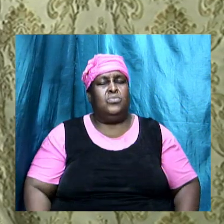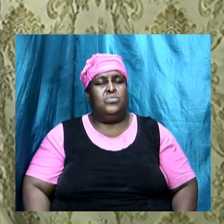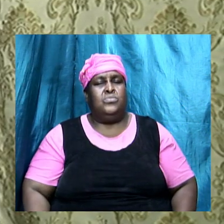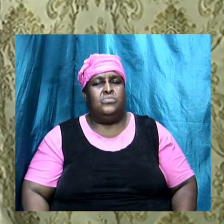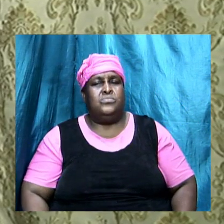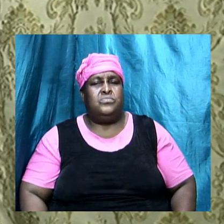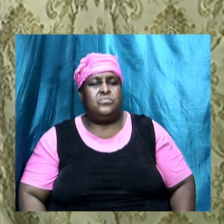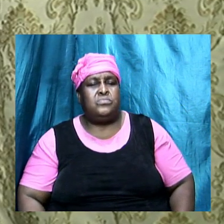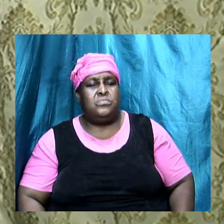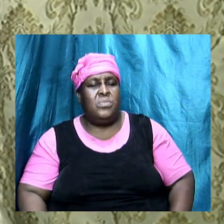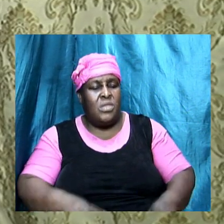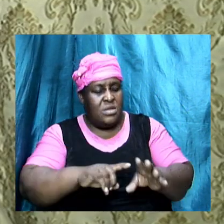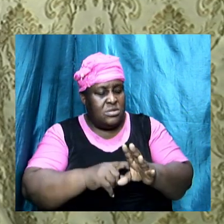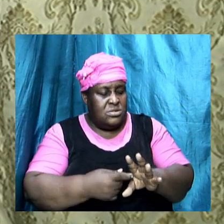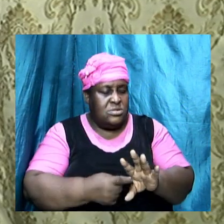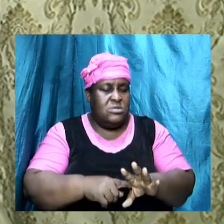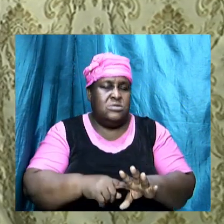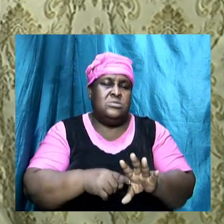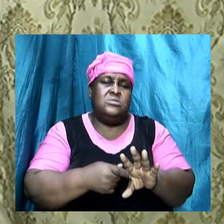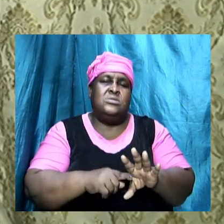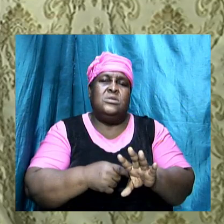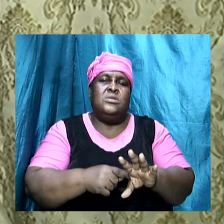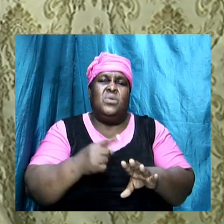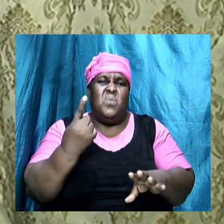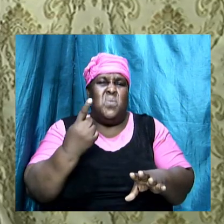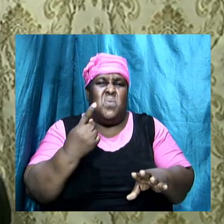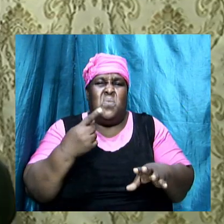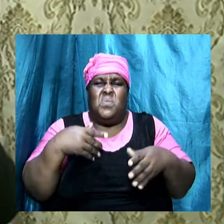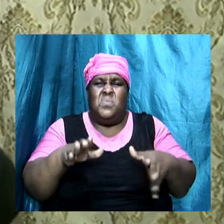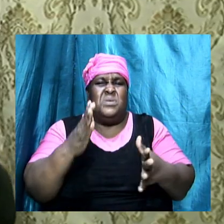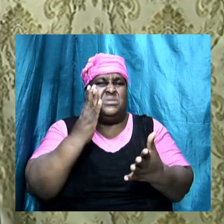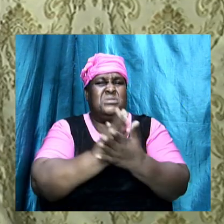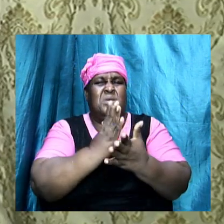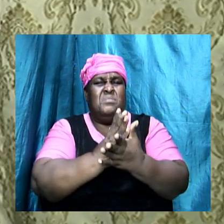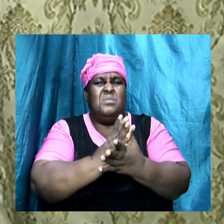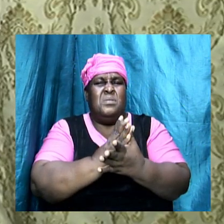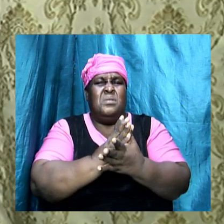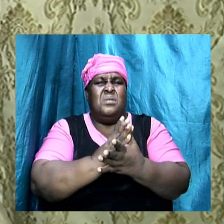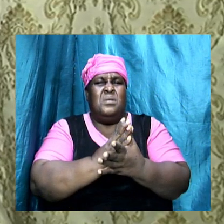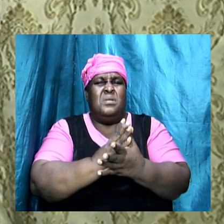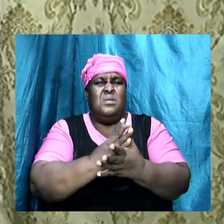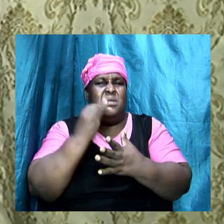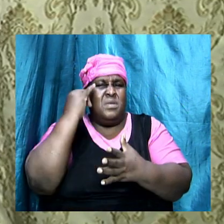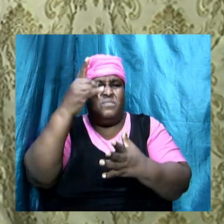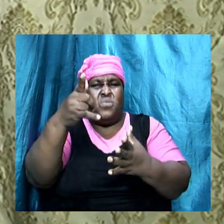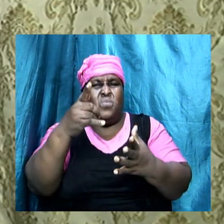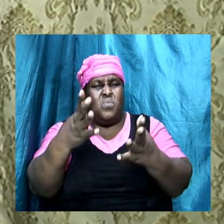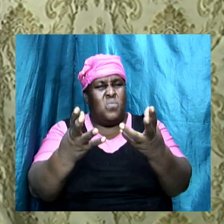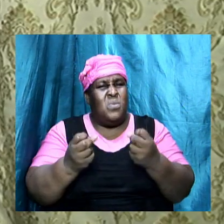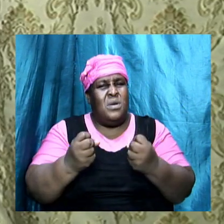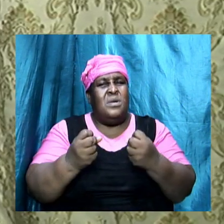and it starts the only way it's going to break and it's by your desire to serve God